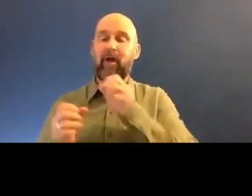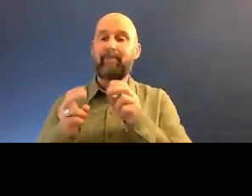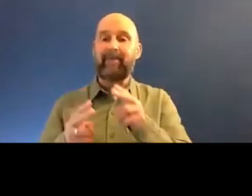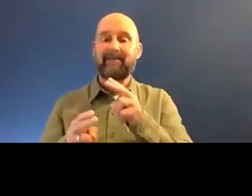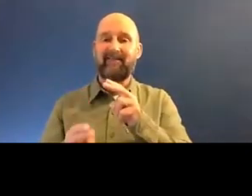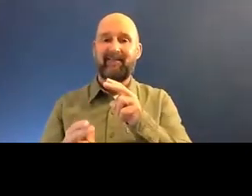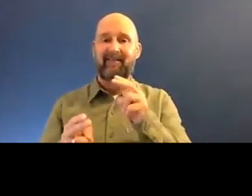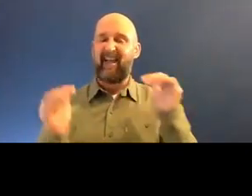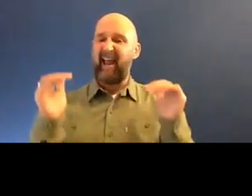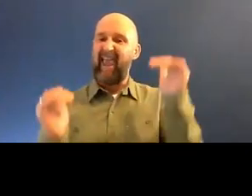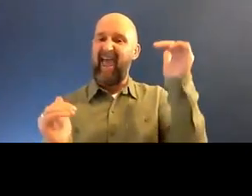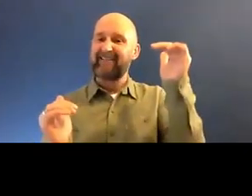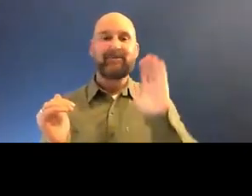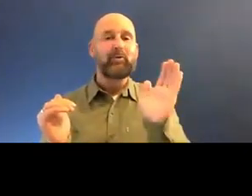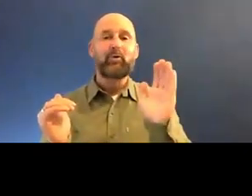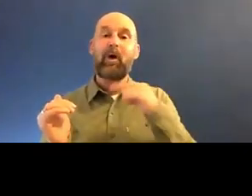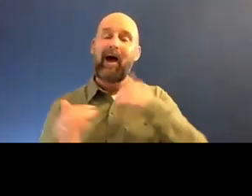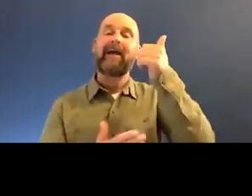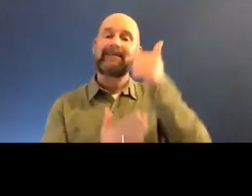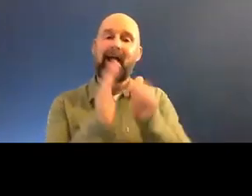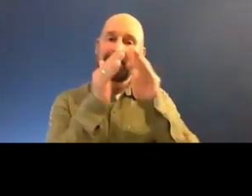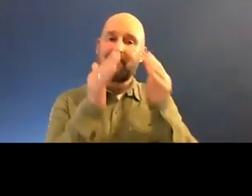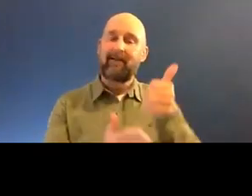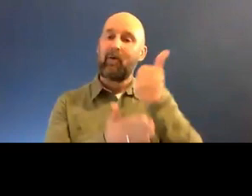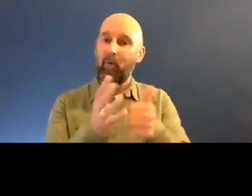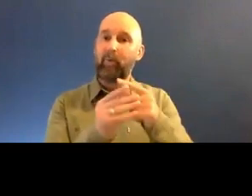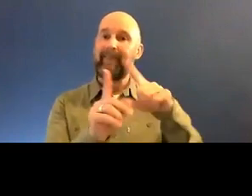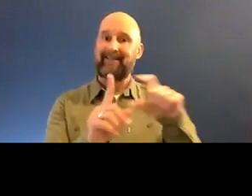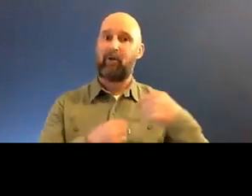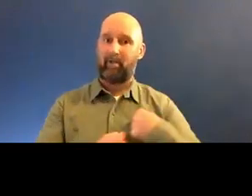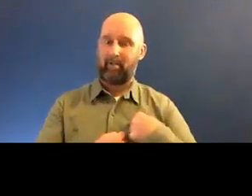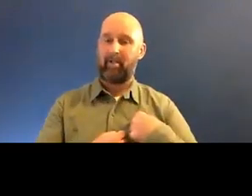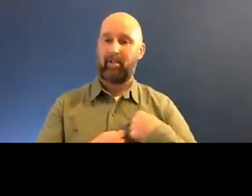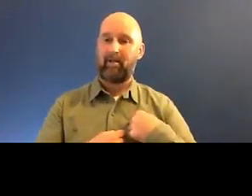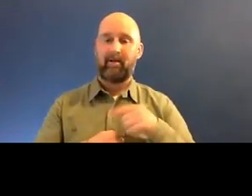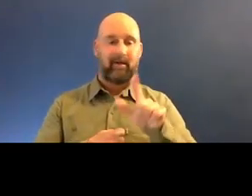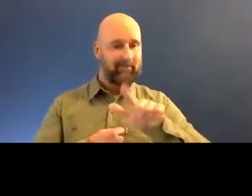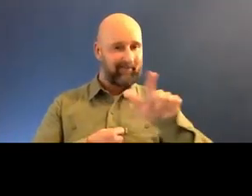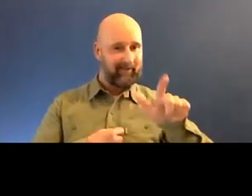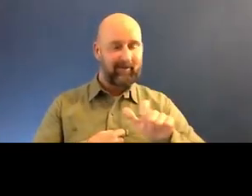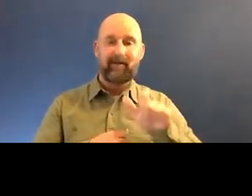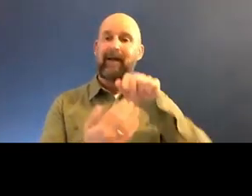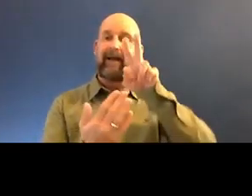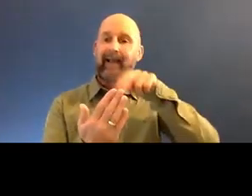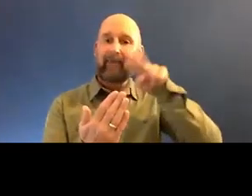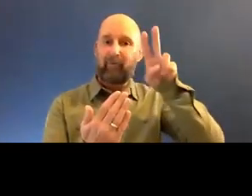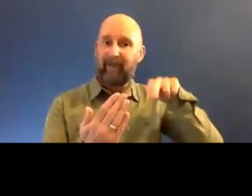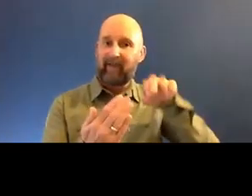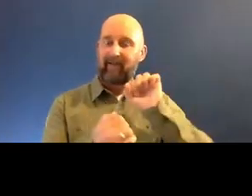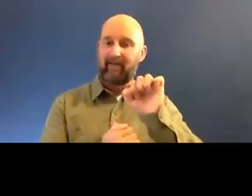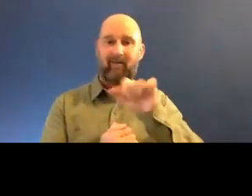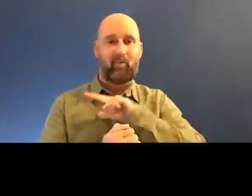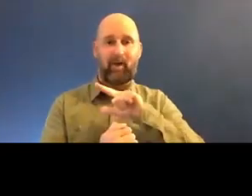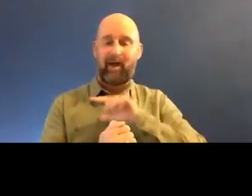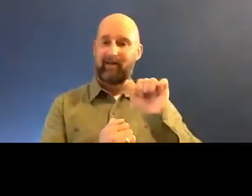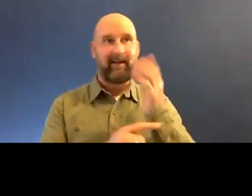less. It's just that that was what I started to begin with. So as usual, calligraphy being the pinnacle point of Islamic art,